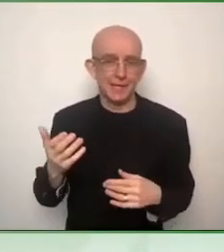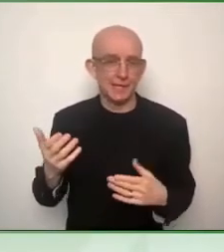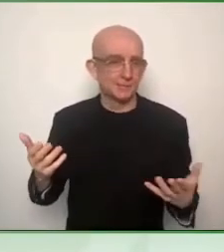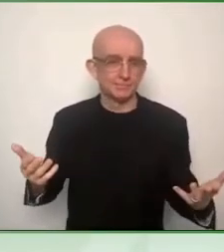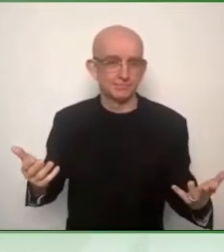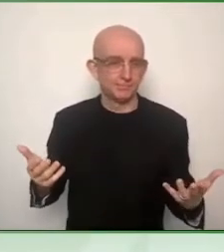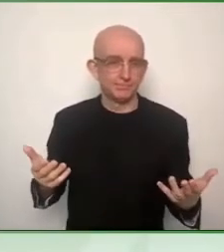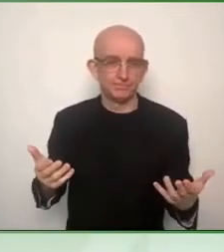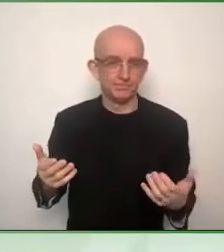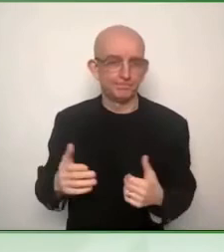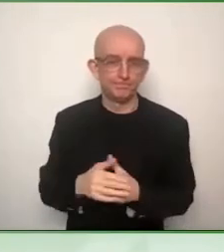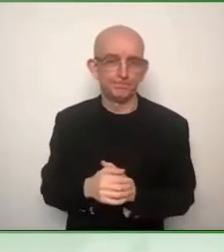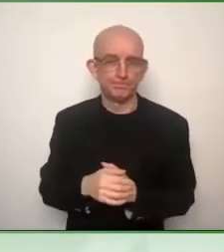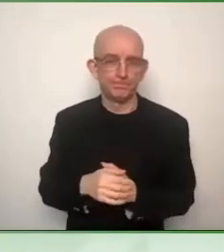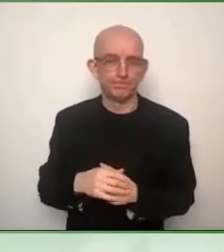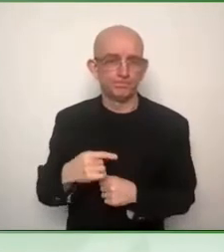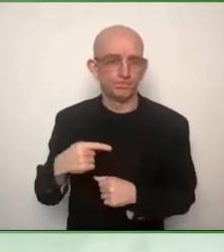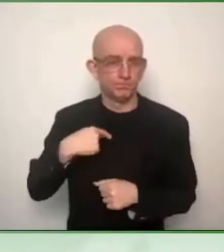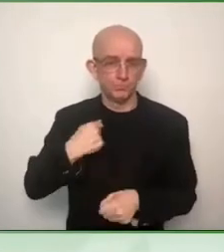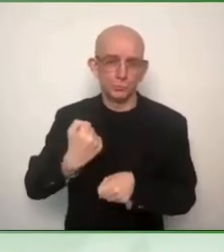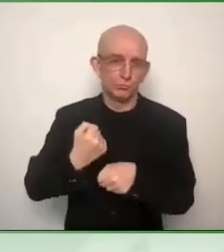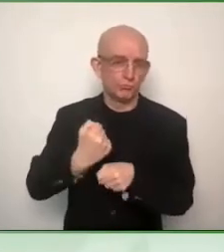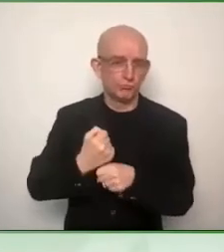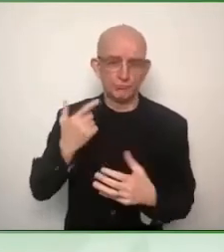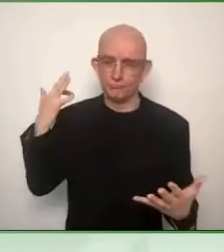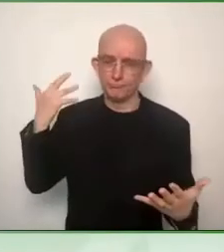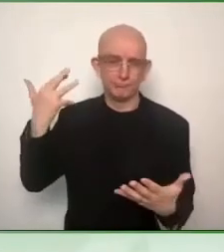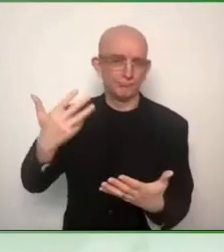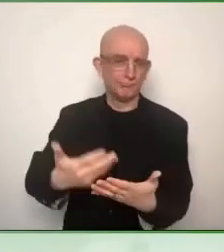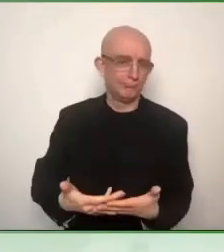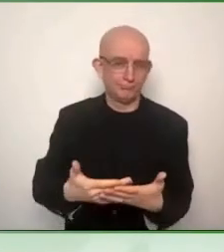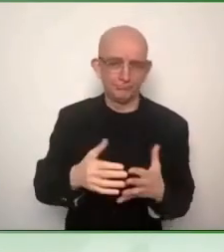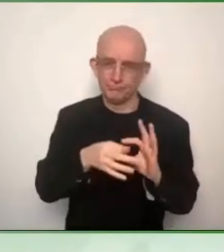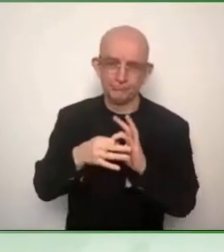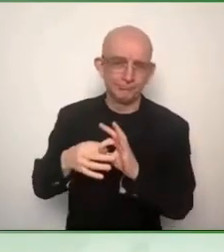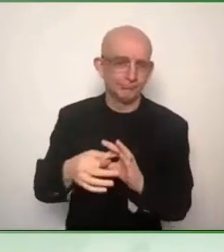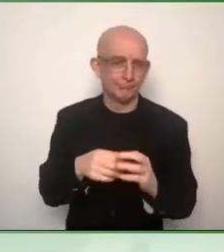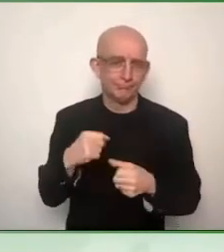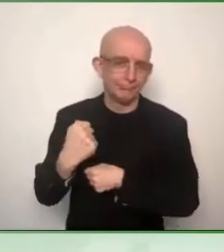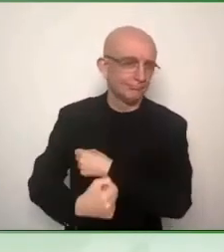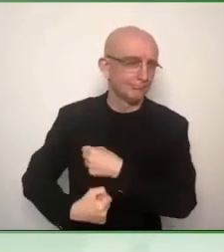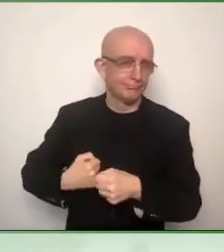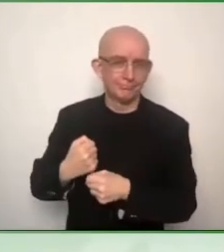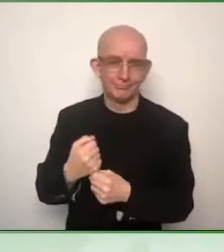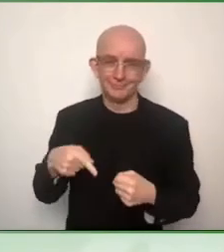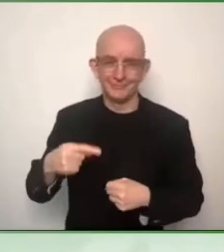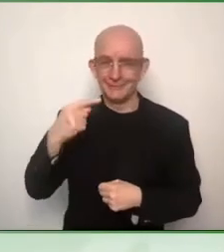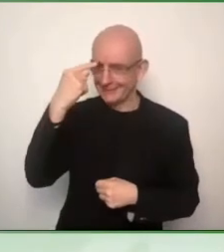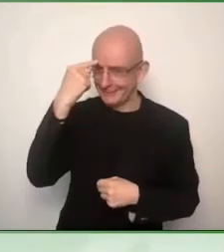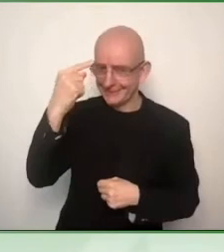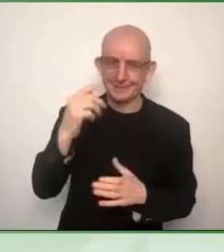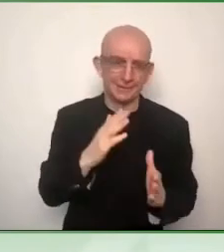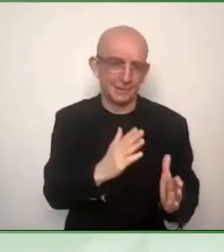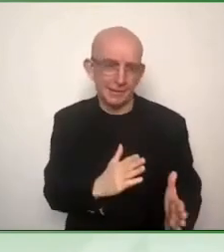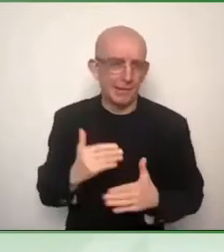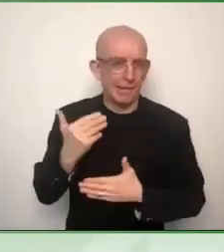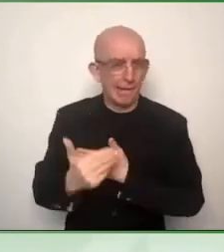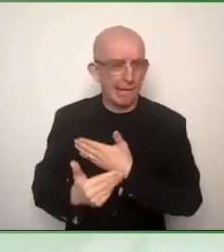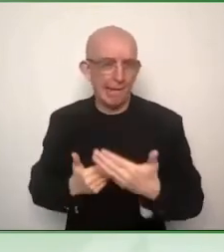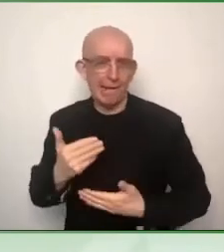continue to work in the standardization process. My wish list is really that now we are entering the phase